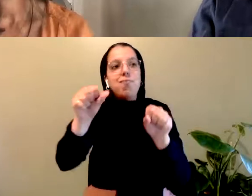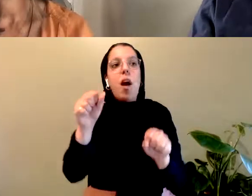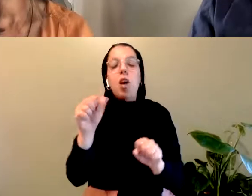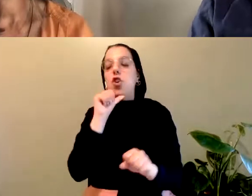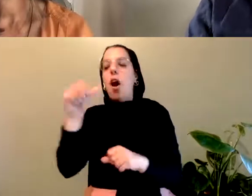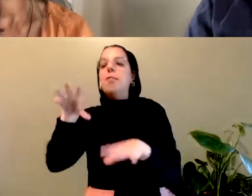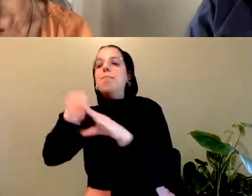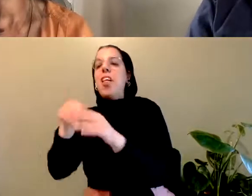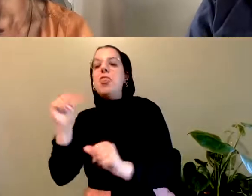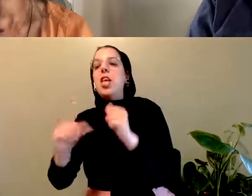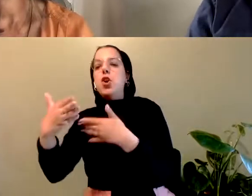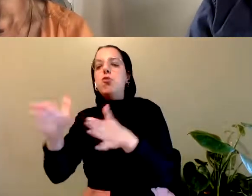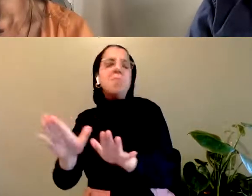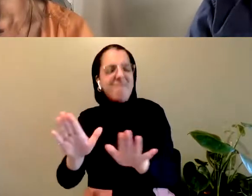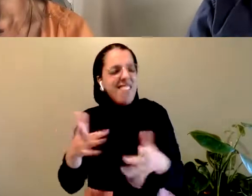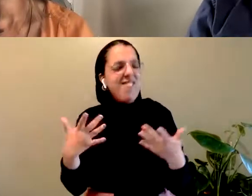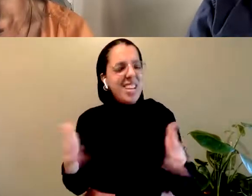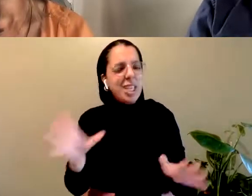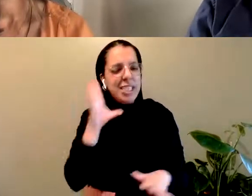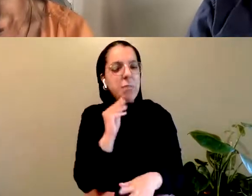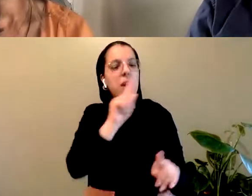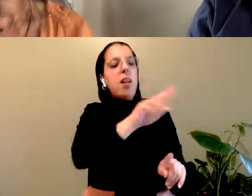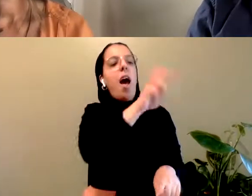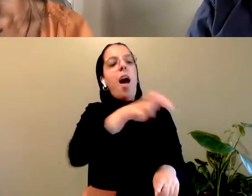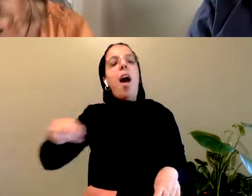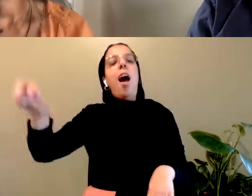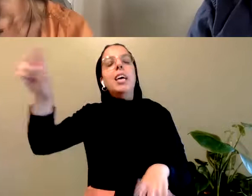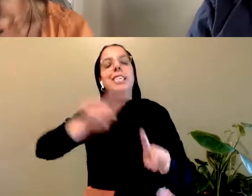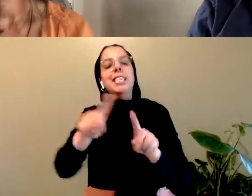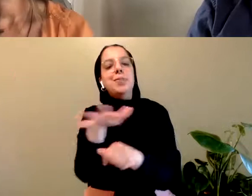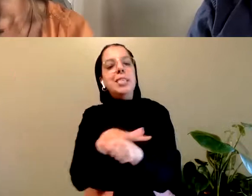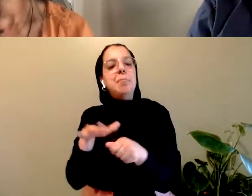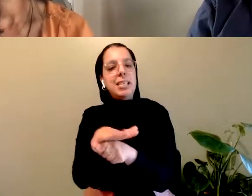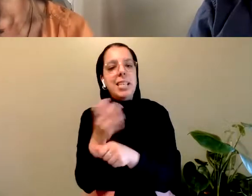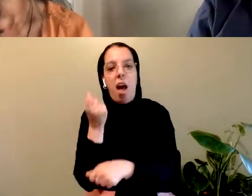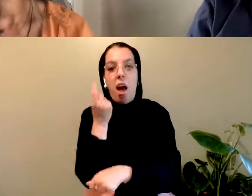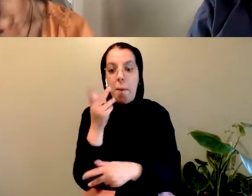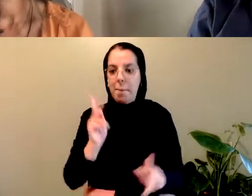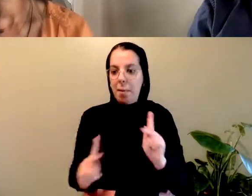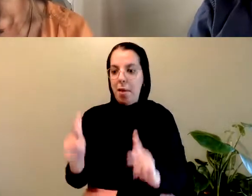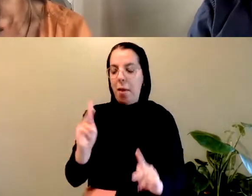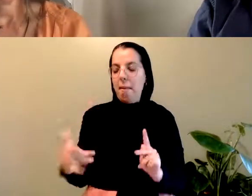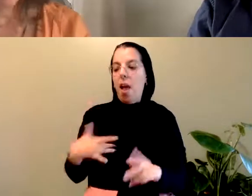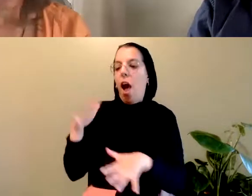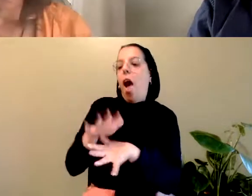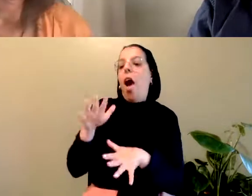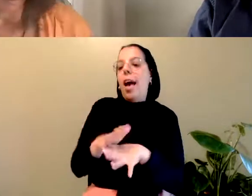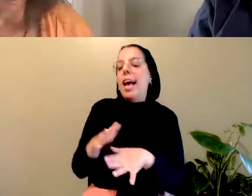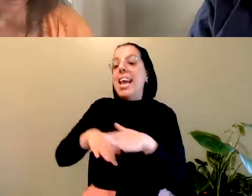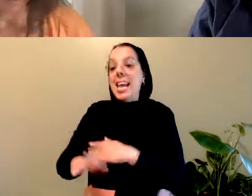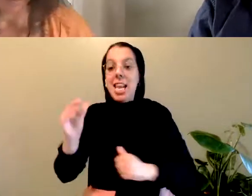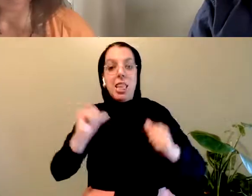But the creation of the artistic infrastructure has prioritized work in these spaces to the point where the vast majority of the resources